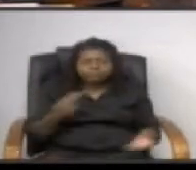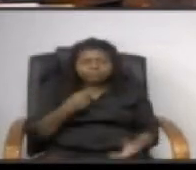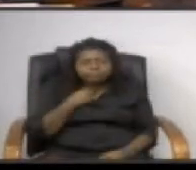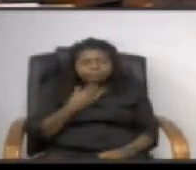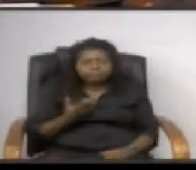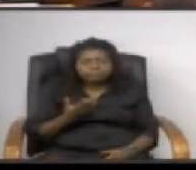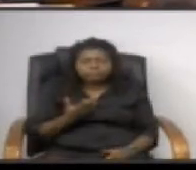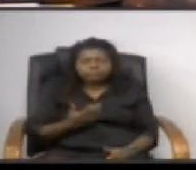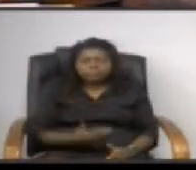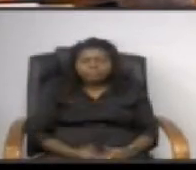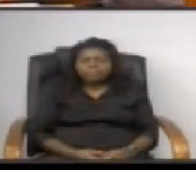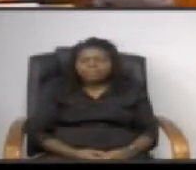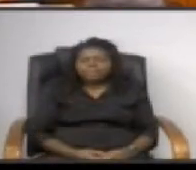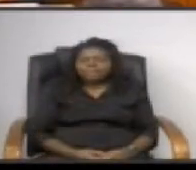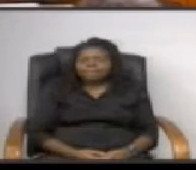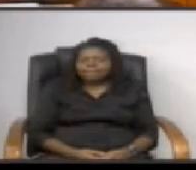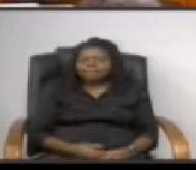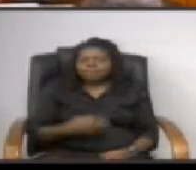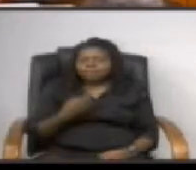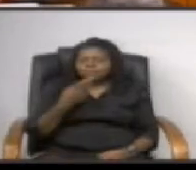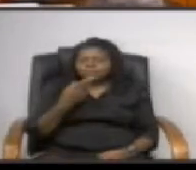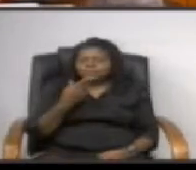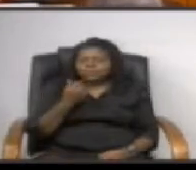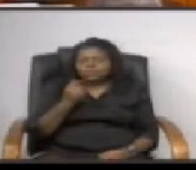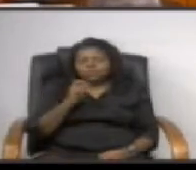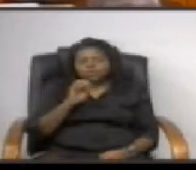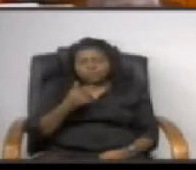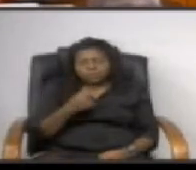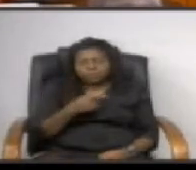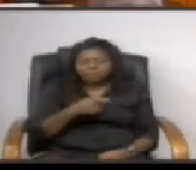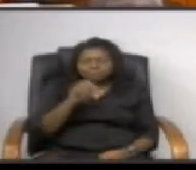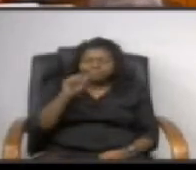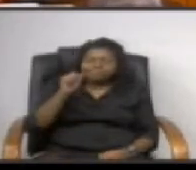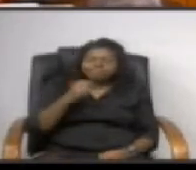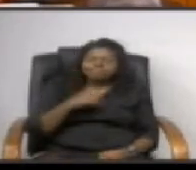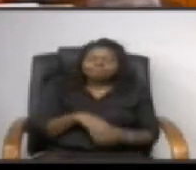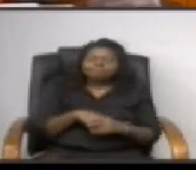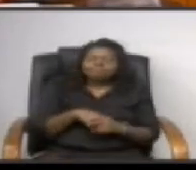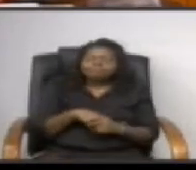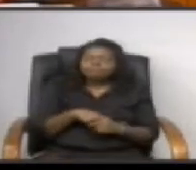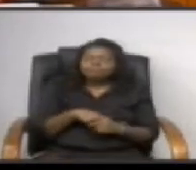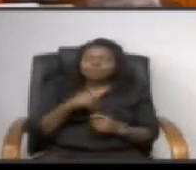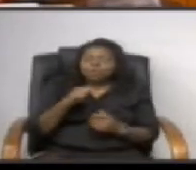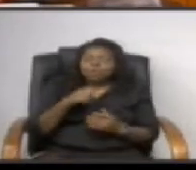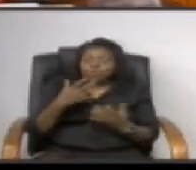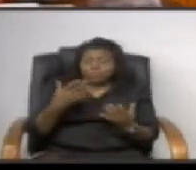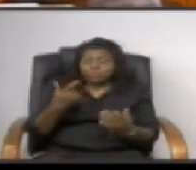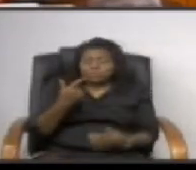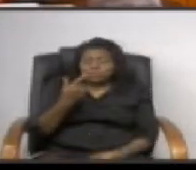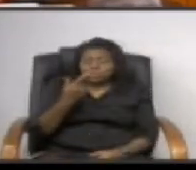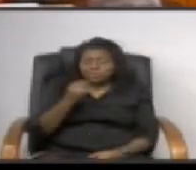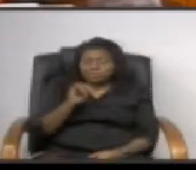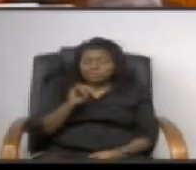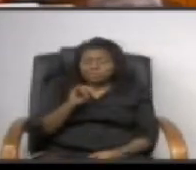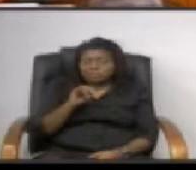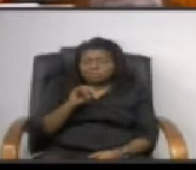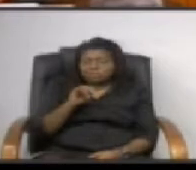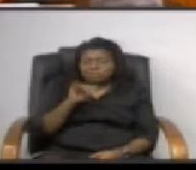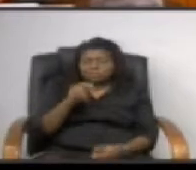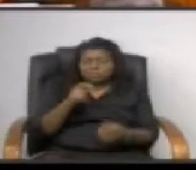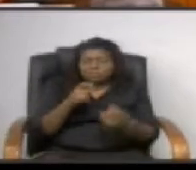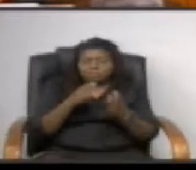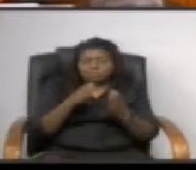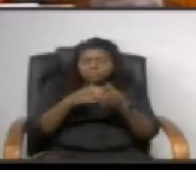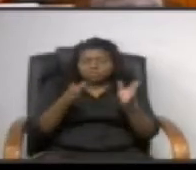what's the other thing about this is um the ghi uh manager